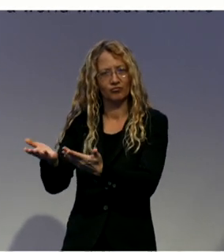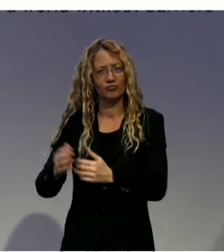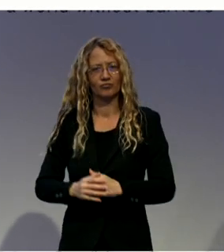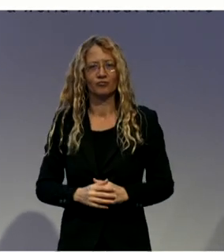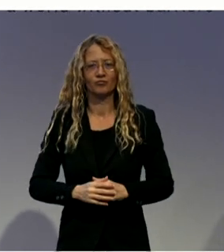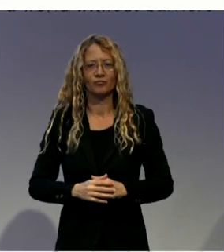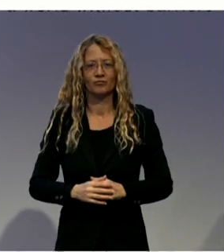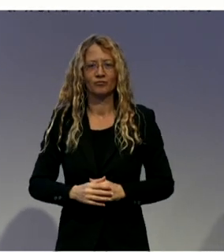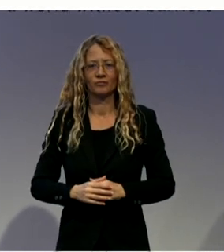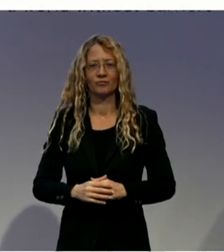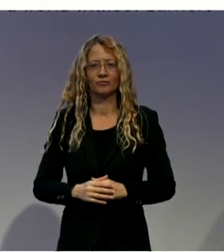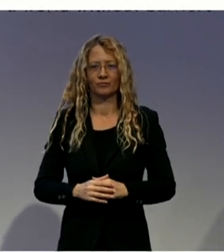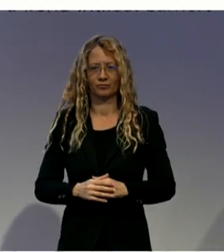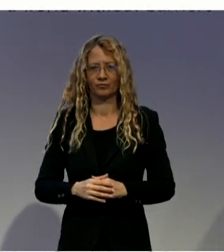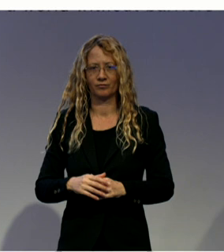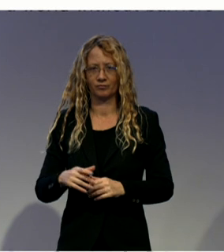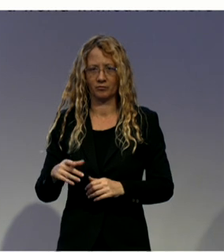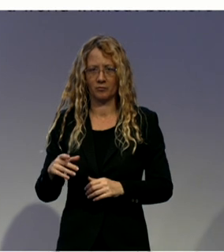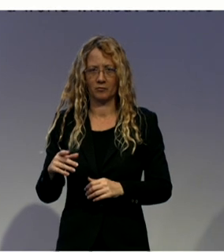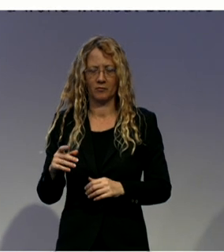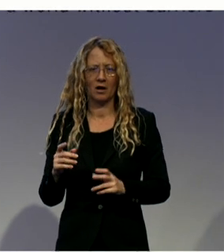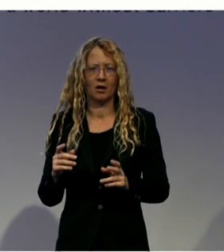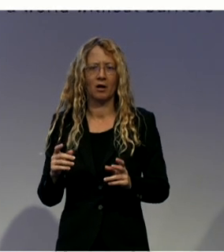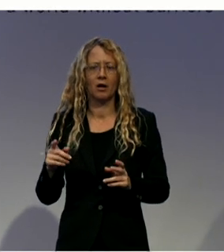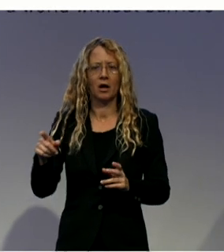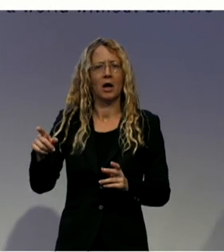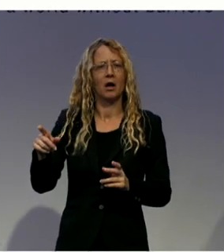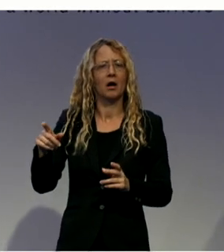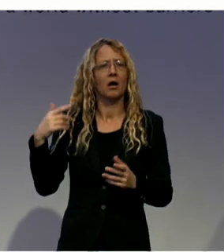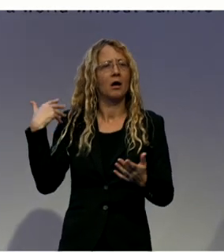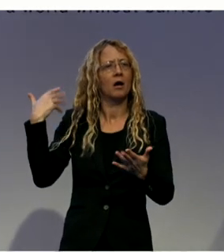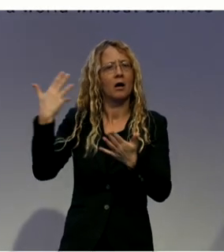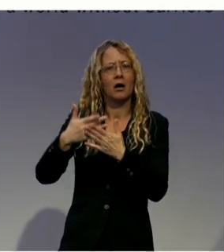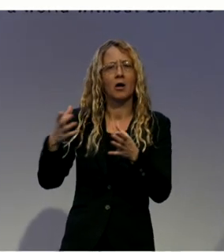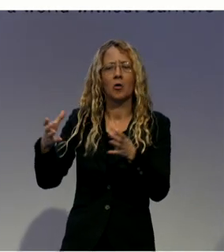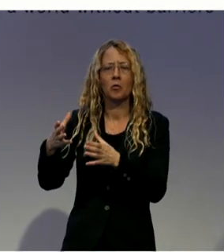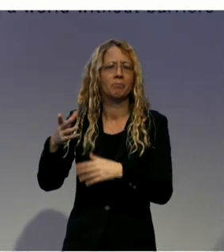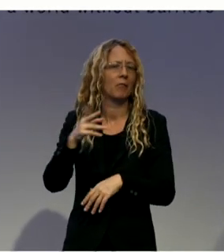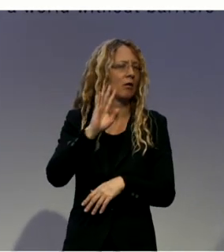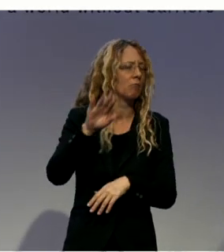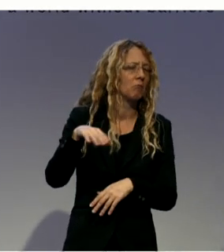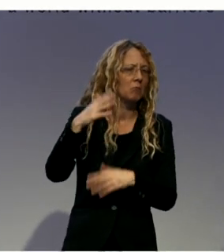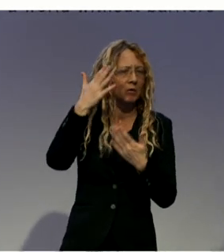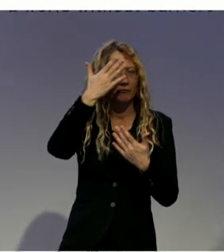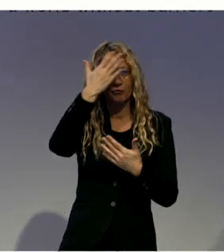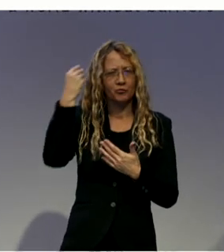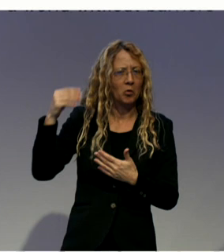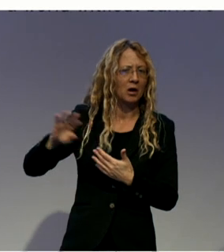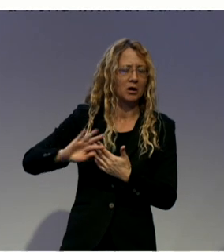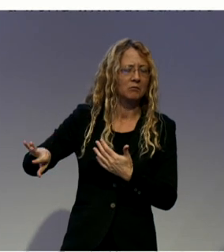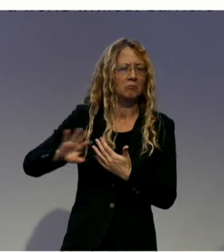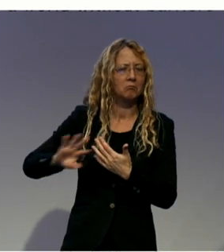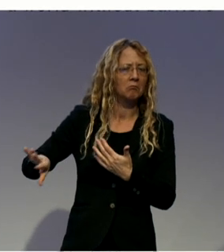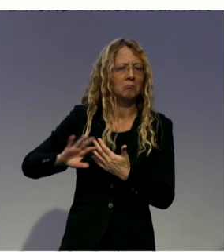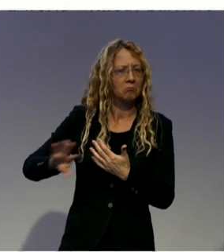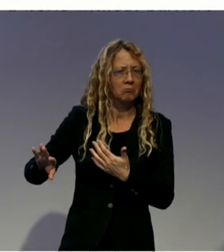these minorities, especially if you have a psychosocial disability, is a situation that generally is